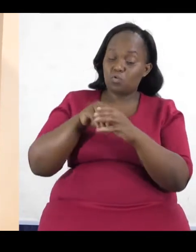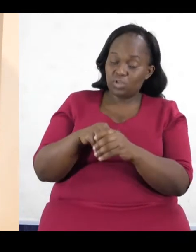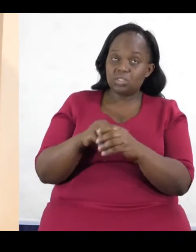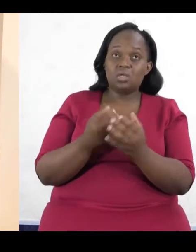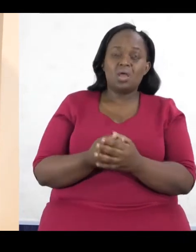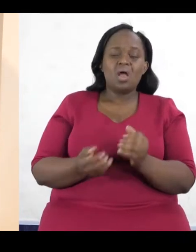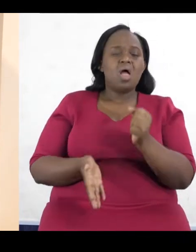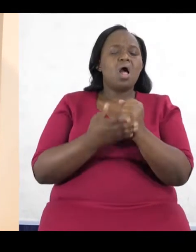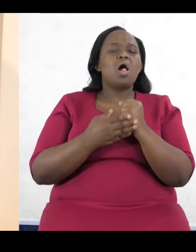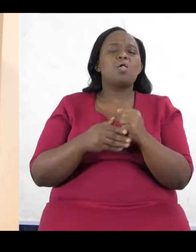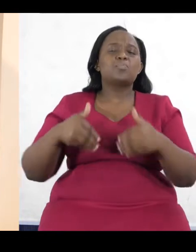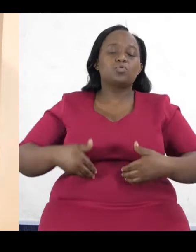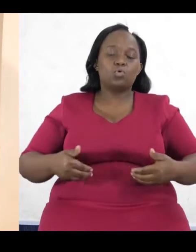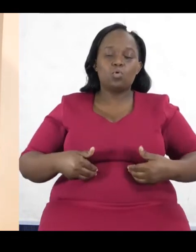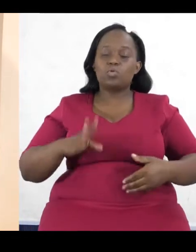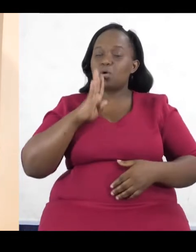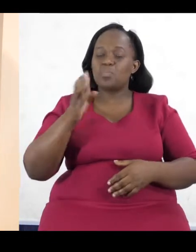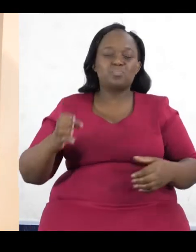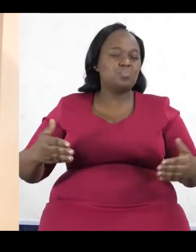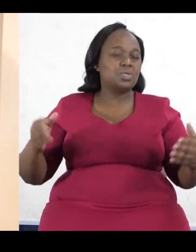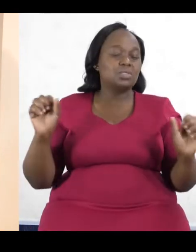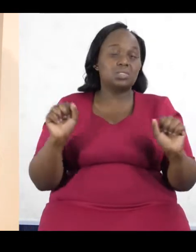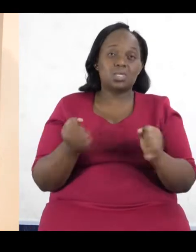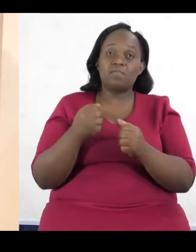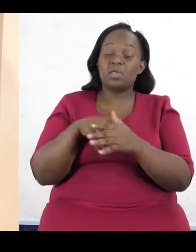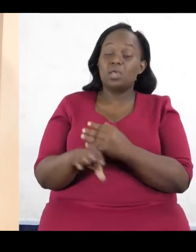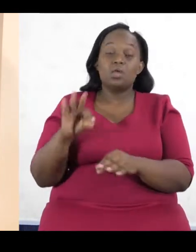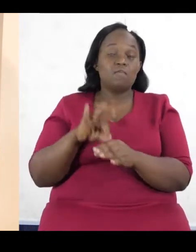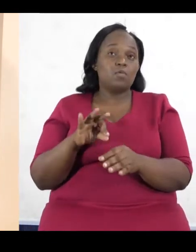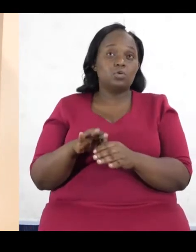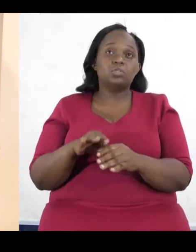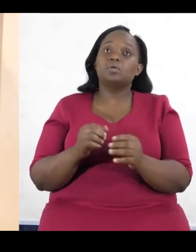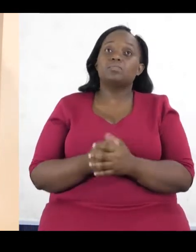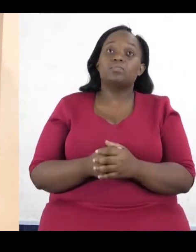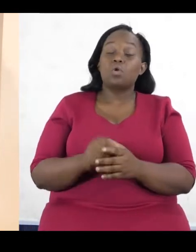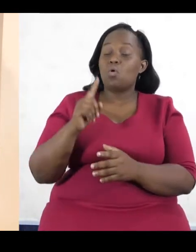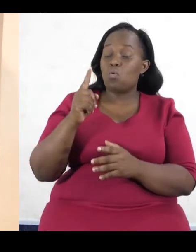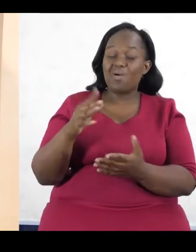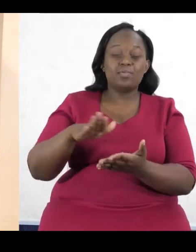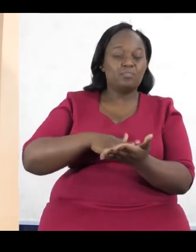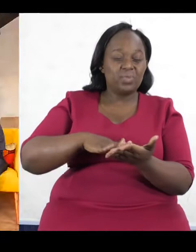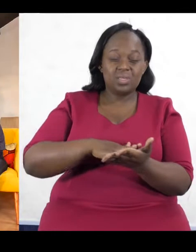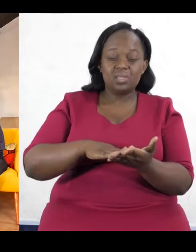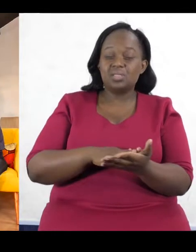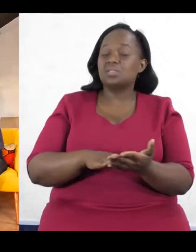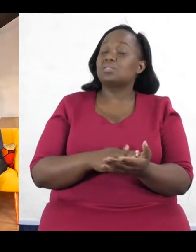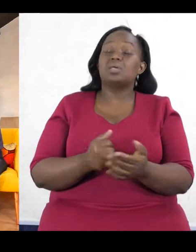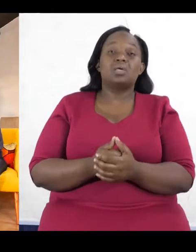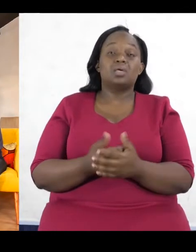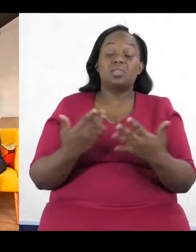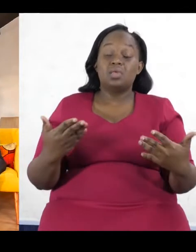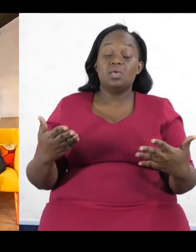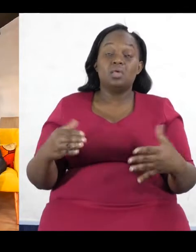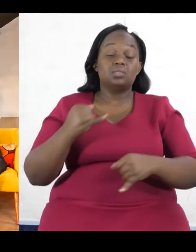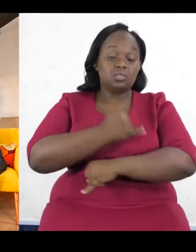the electoral process, that is like one of the fundamental functions like different institutions can do. Yeah. I like what you've said,